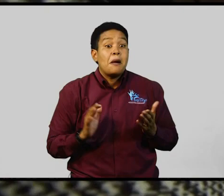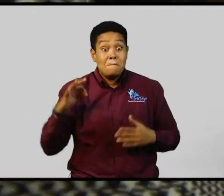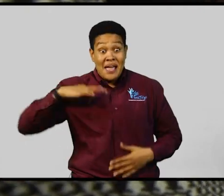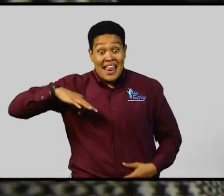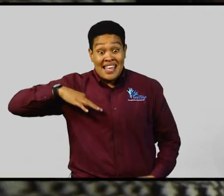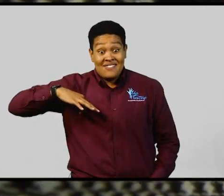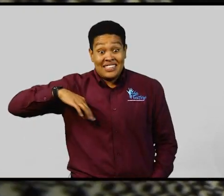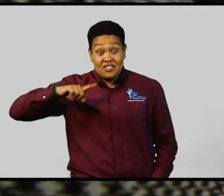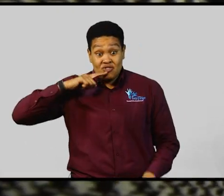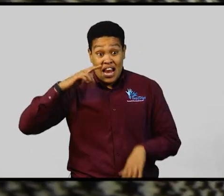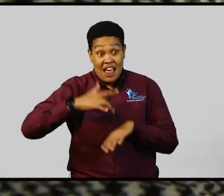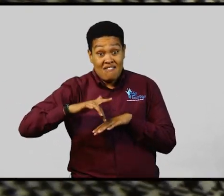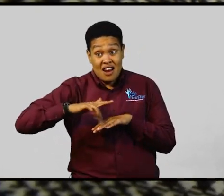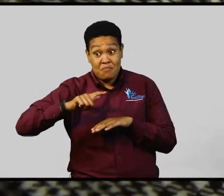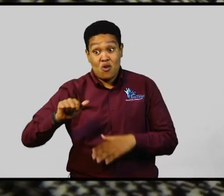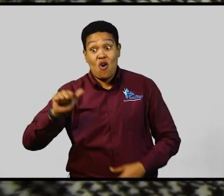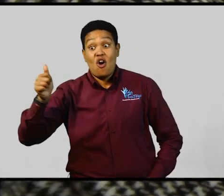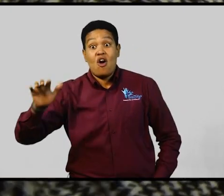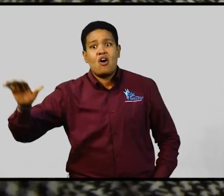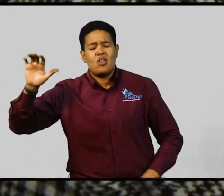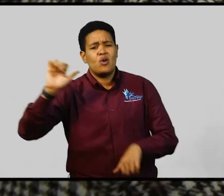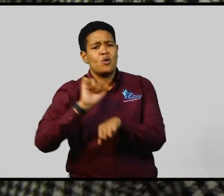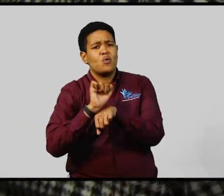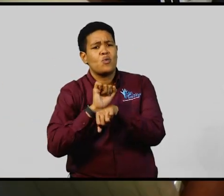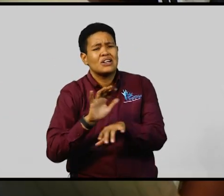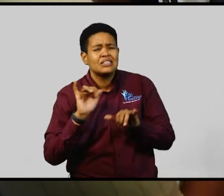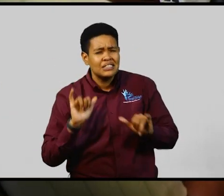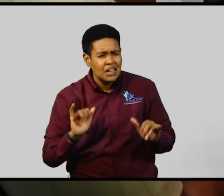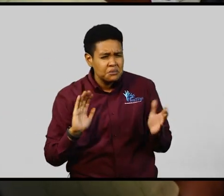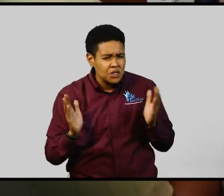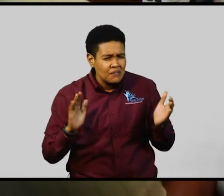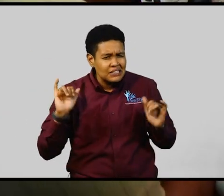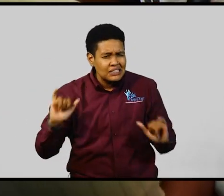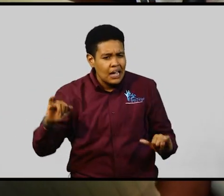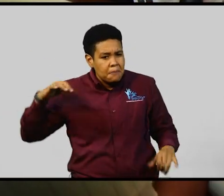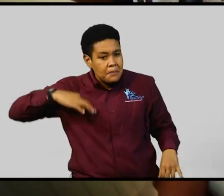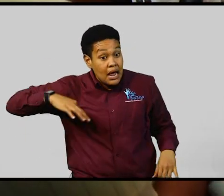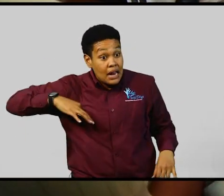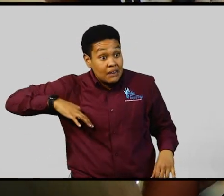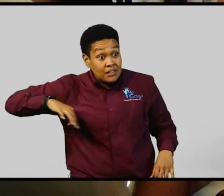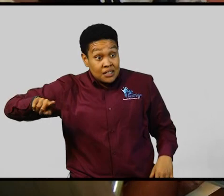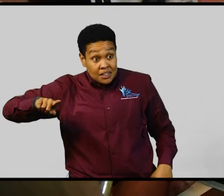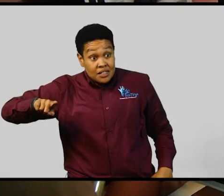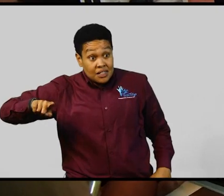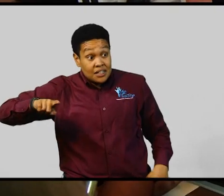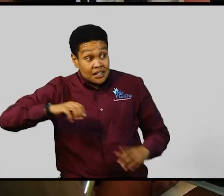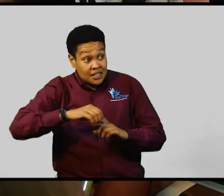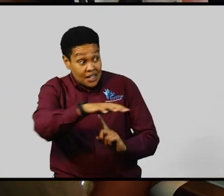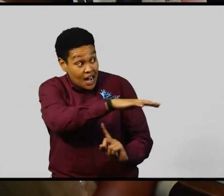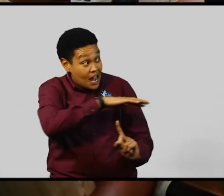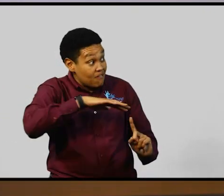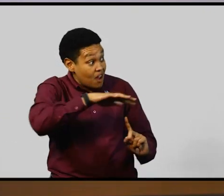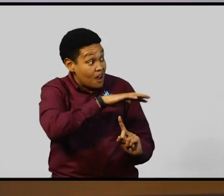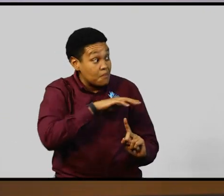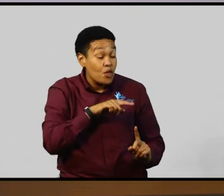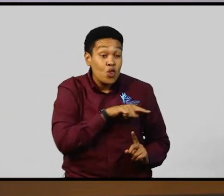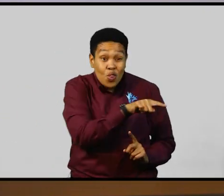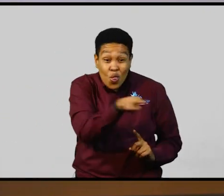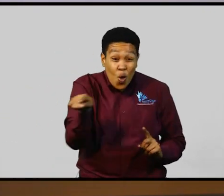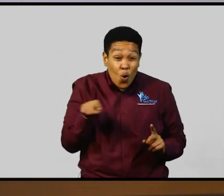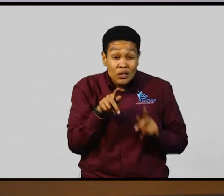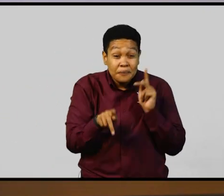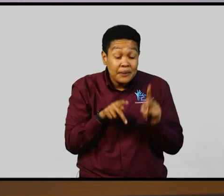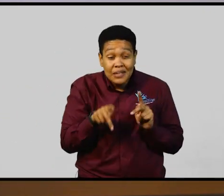available to other workers in the environment, that those individuals,